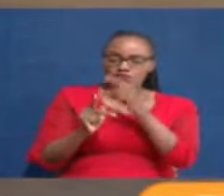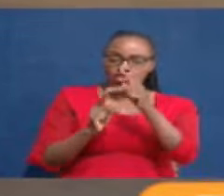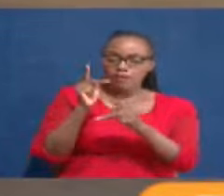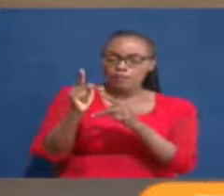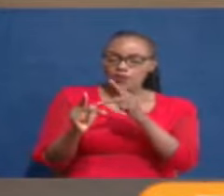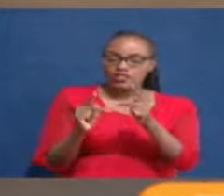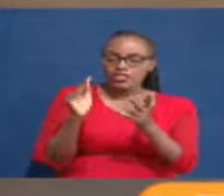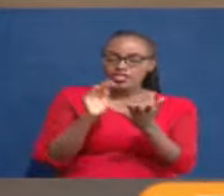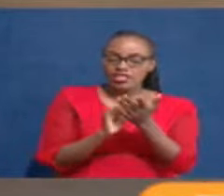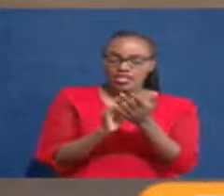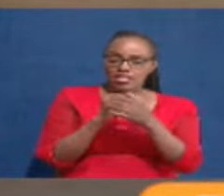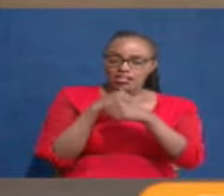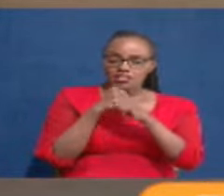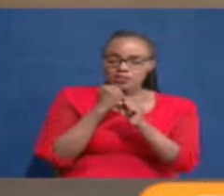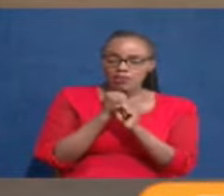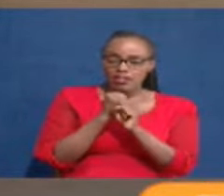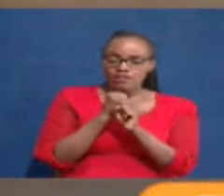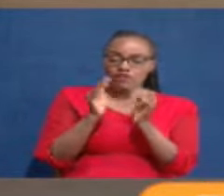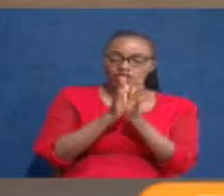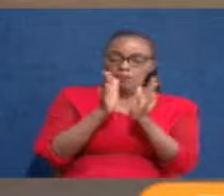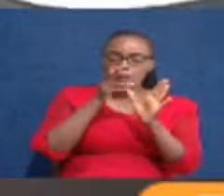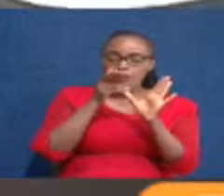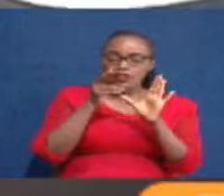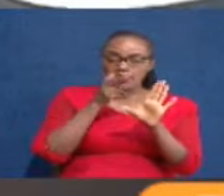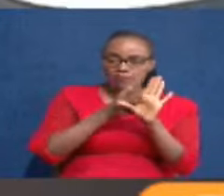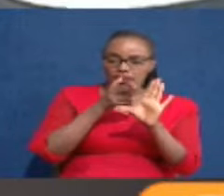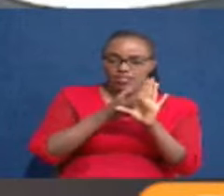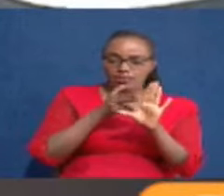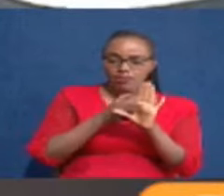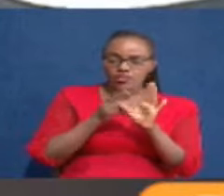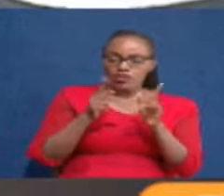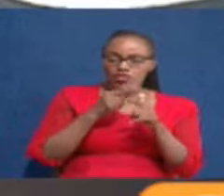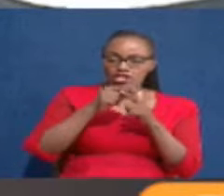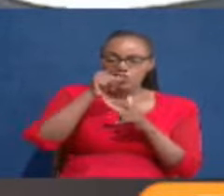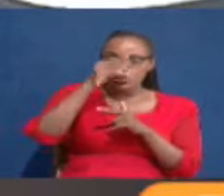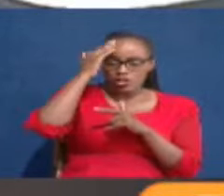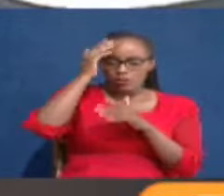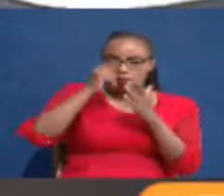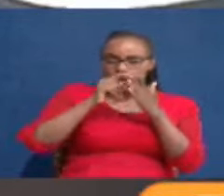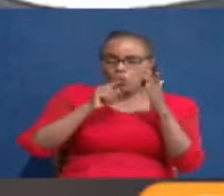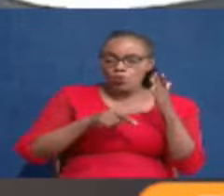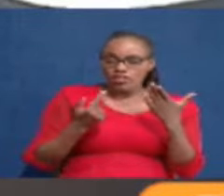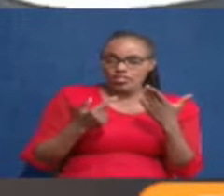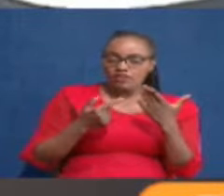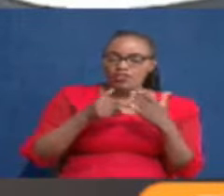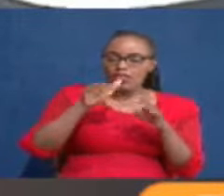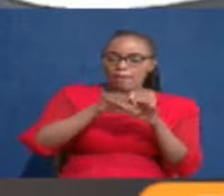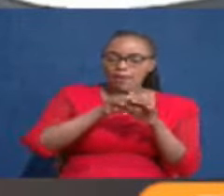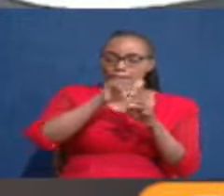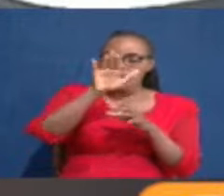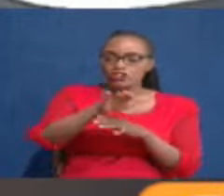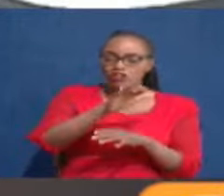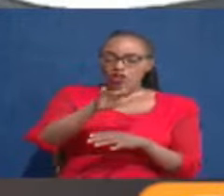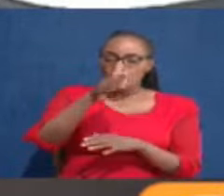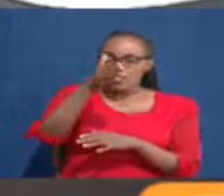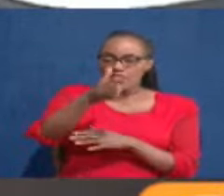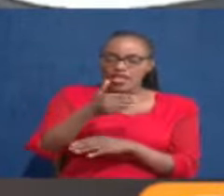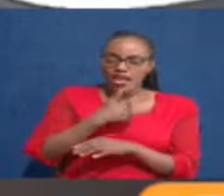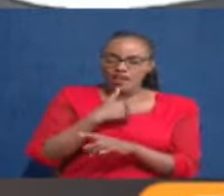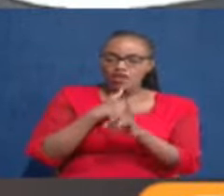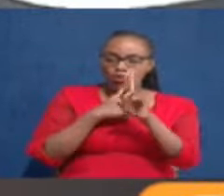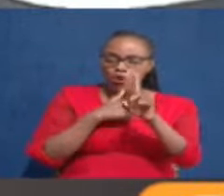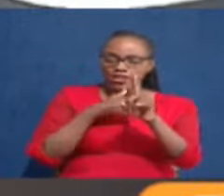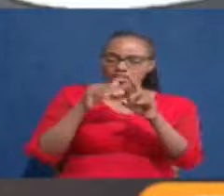is then made up of public participation and recall that parliamentarians are there for one key role which is